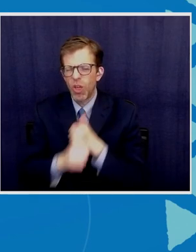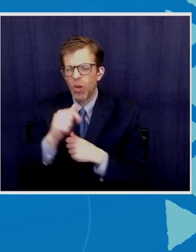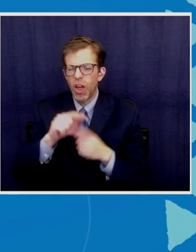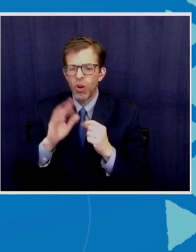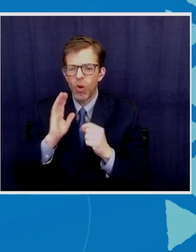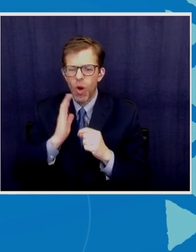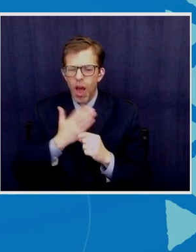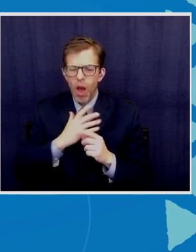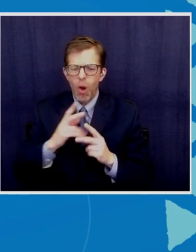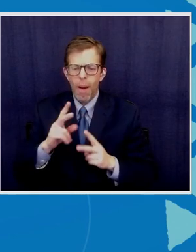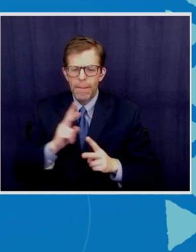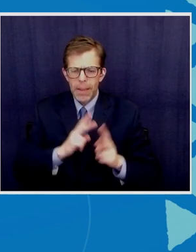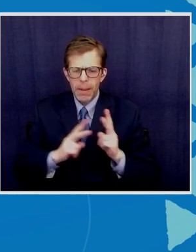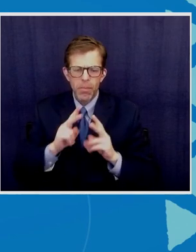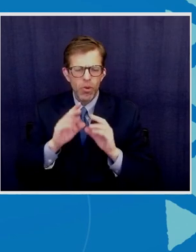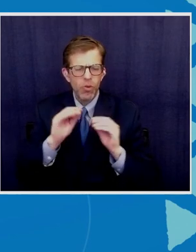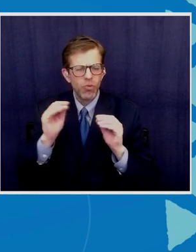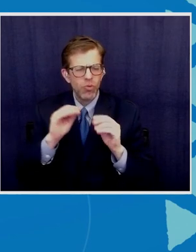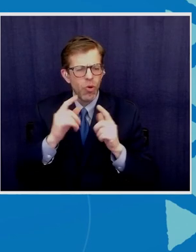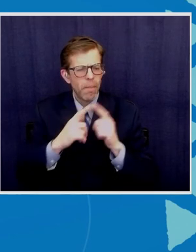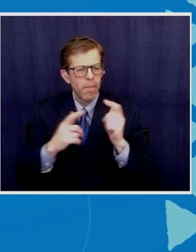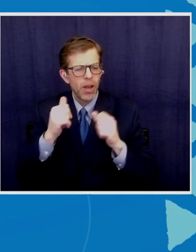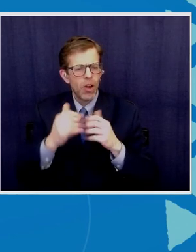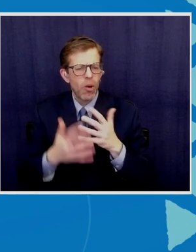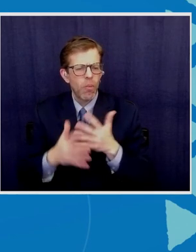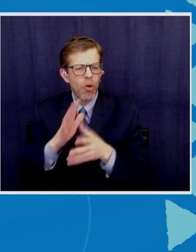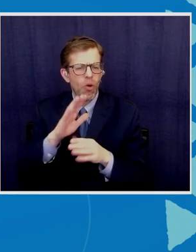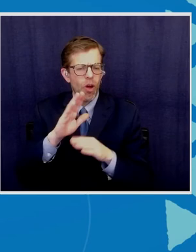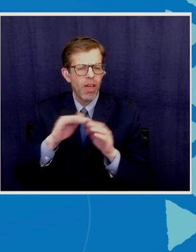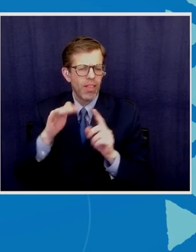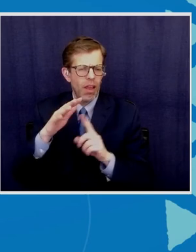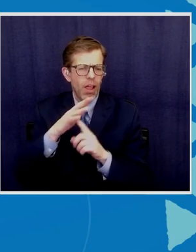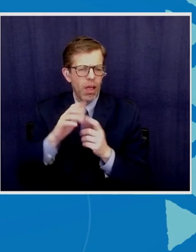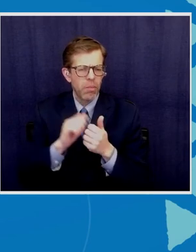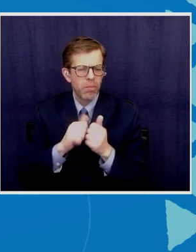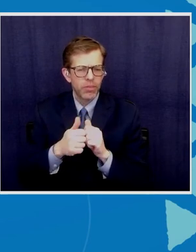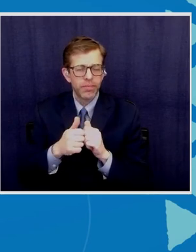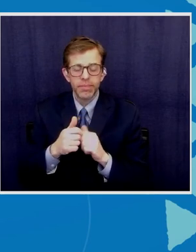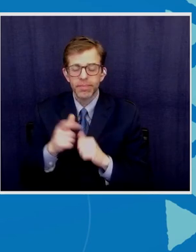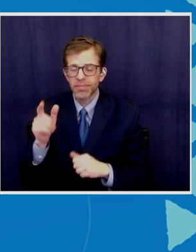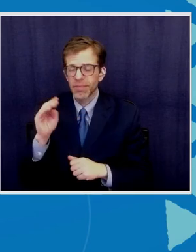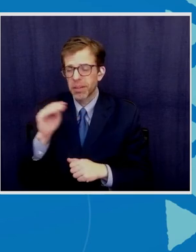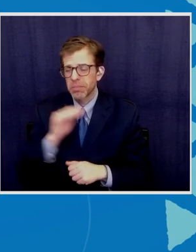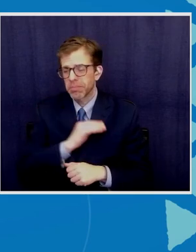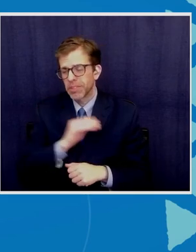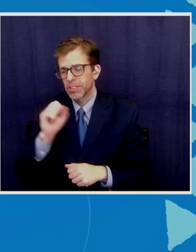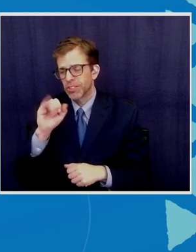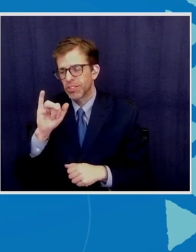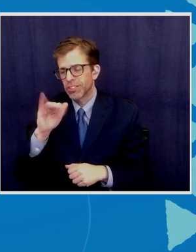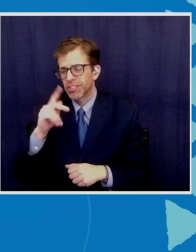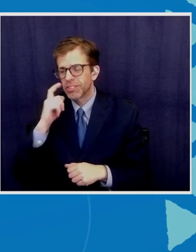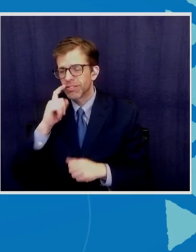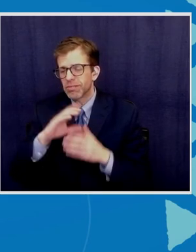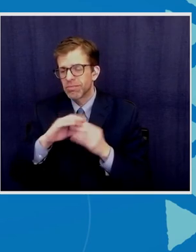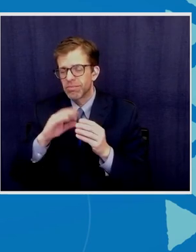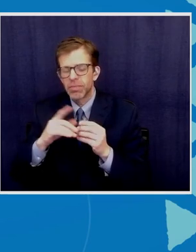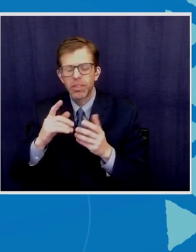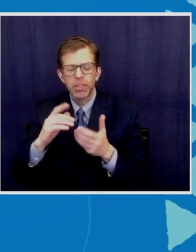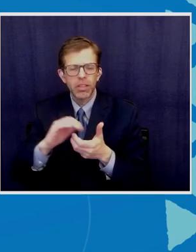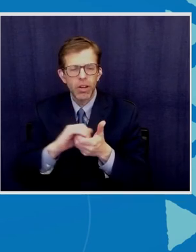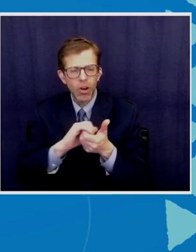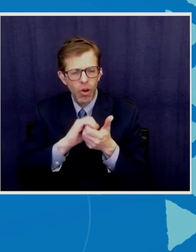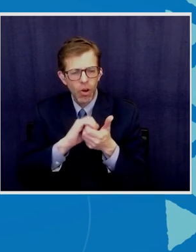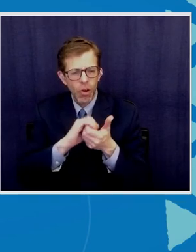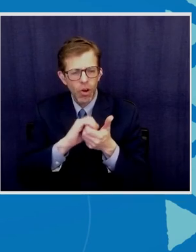greater priority and as already stated by Honorable Minister Silk cooperation is central and so it will